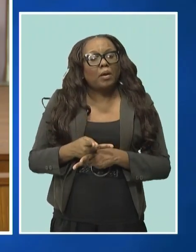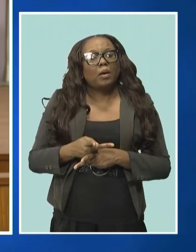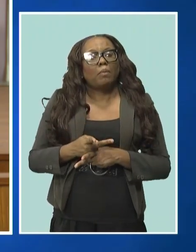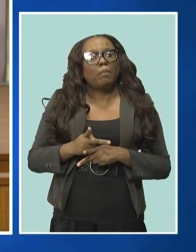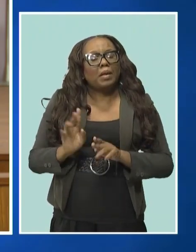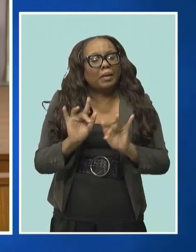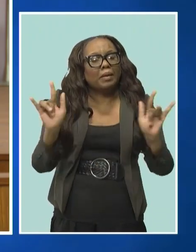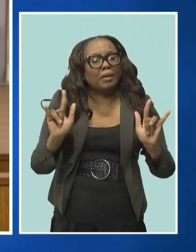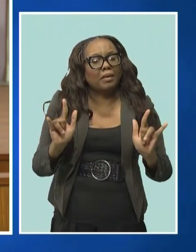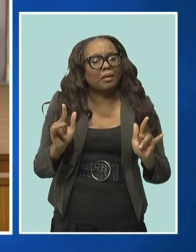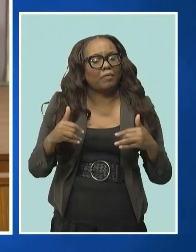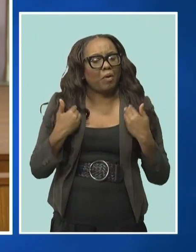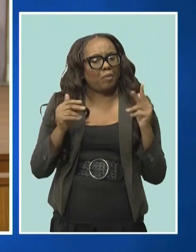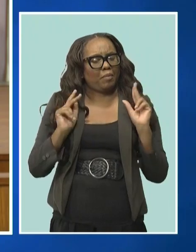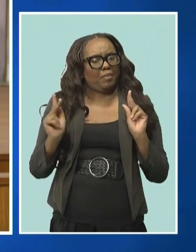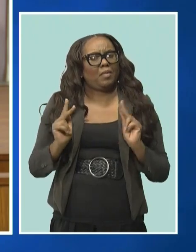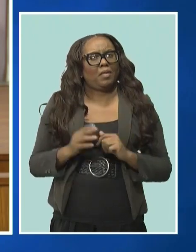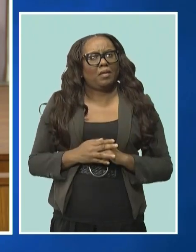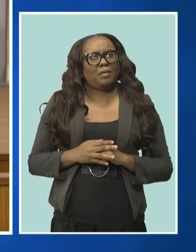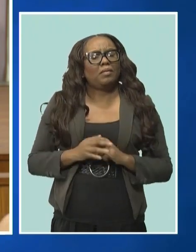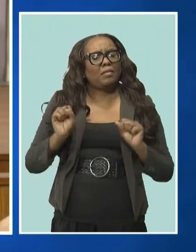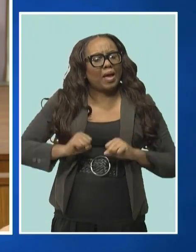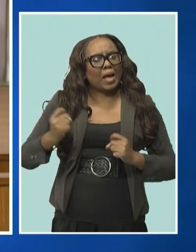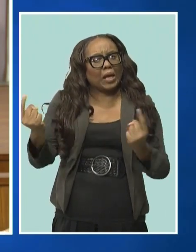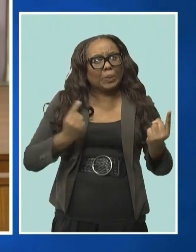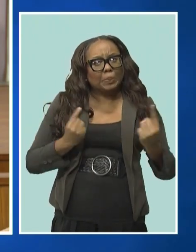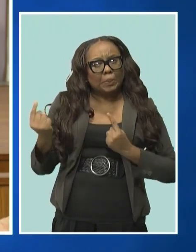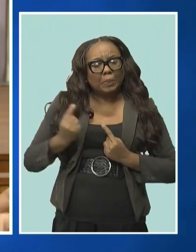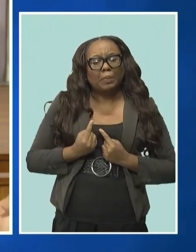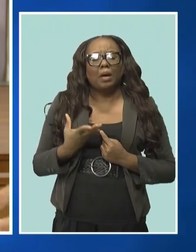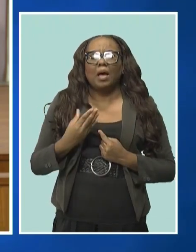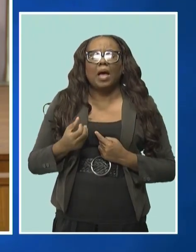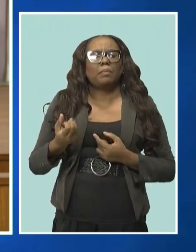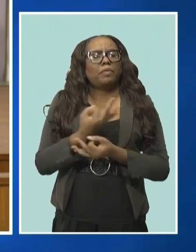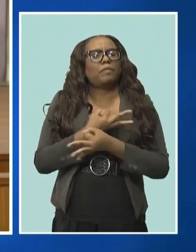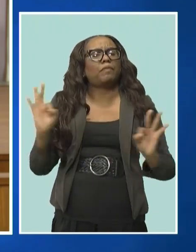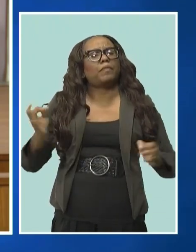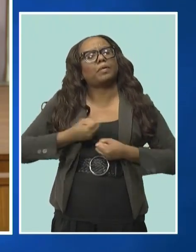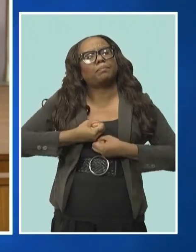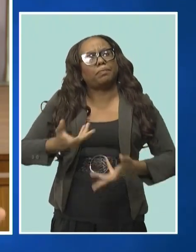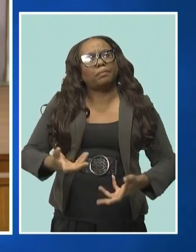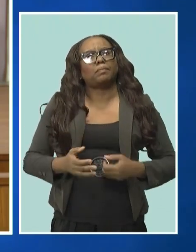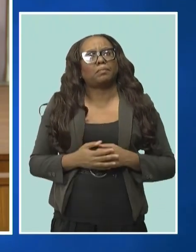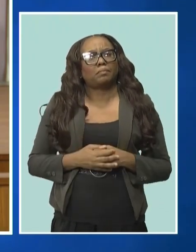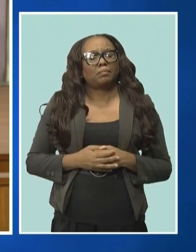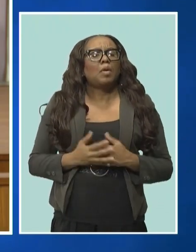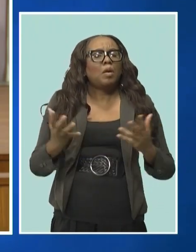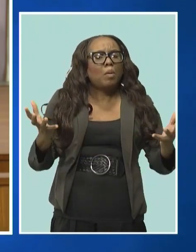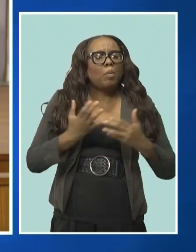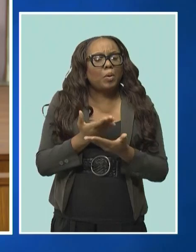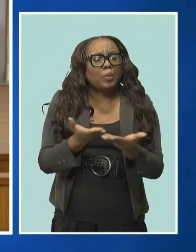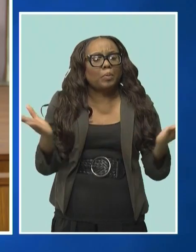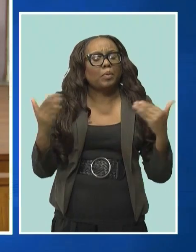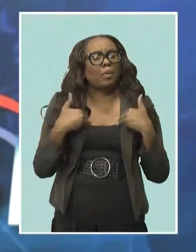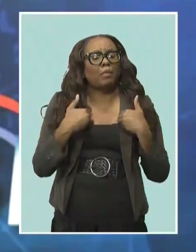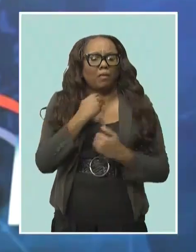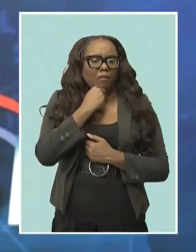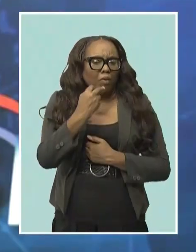to create that space for them there where they can just have a voice. That's what we want to give young people, a voice here in Barbados.